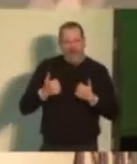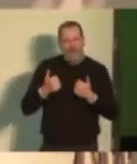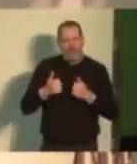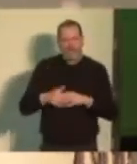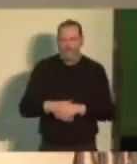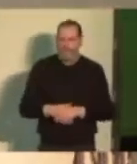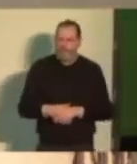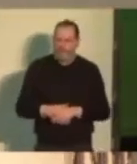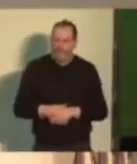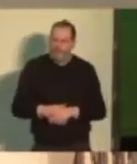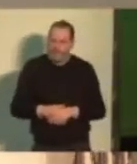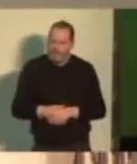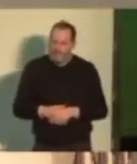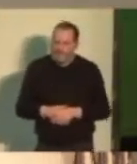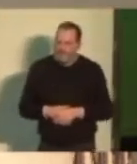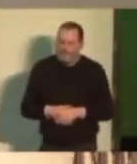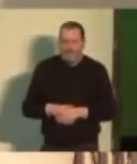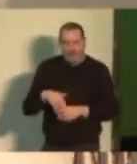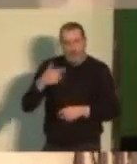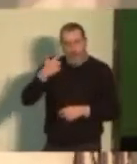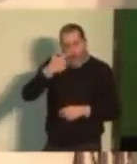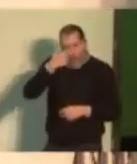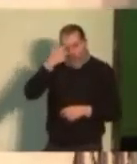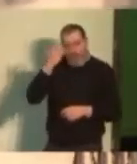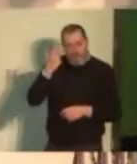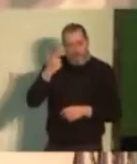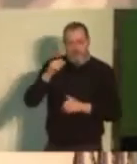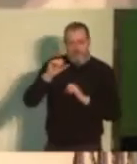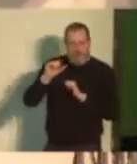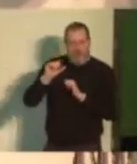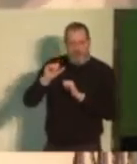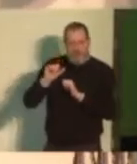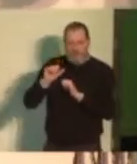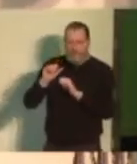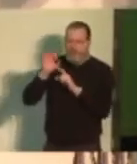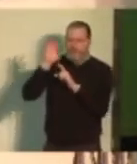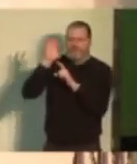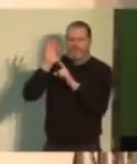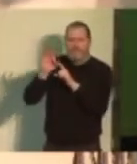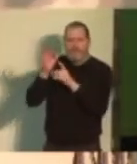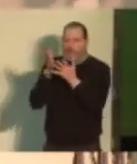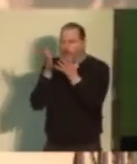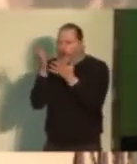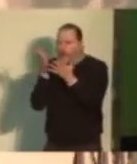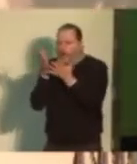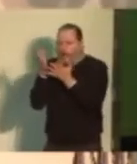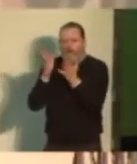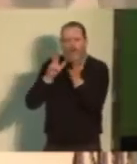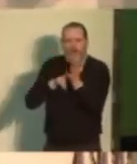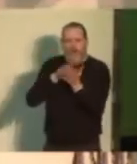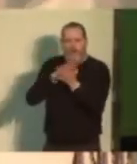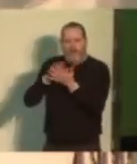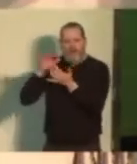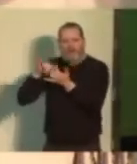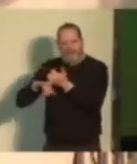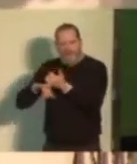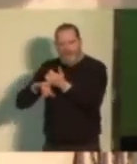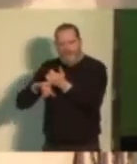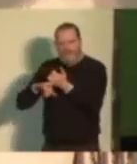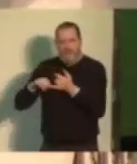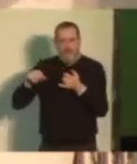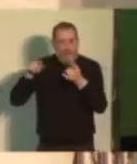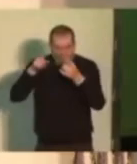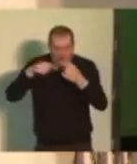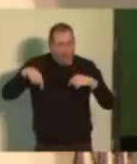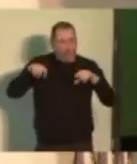And I understand the pressure and the privatization going on now in the NHS. But you are ahead of us